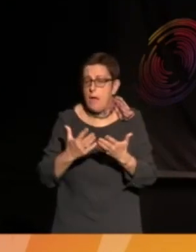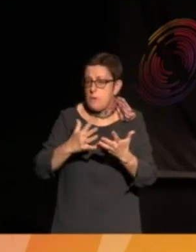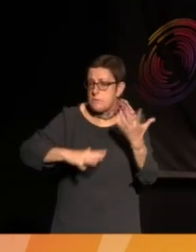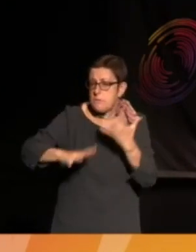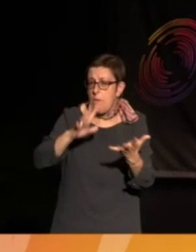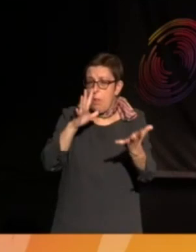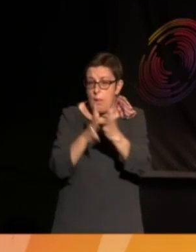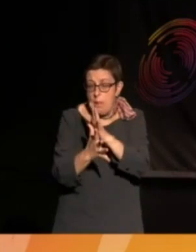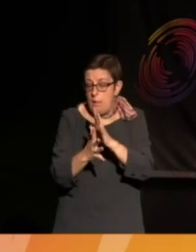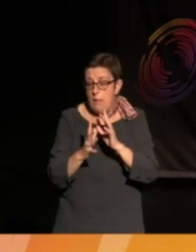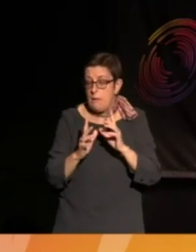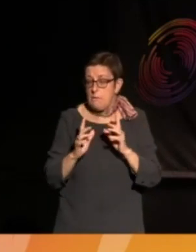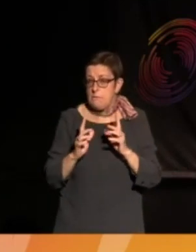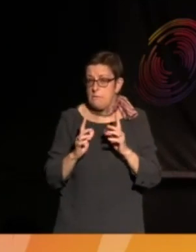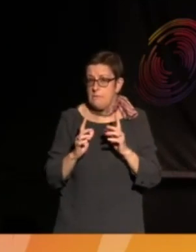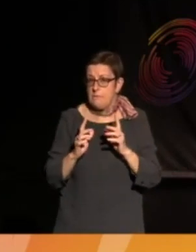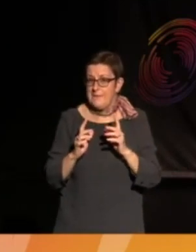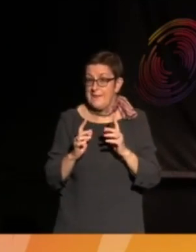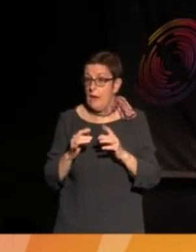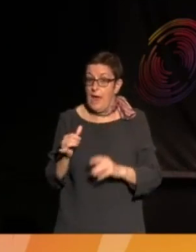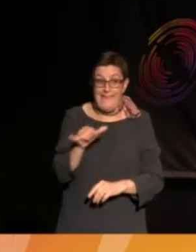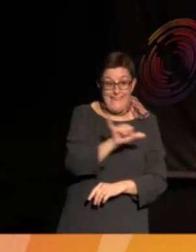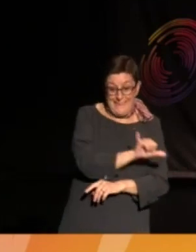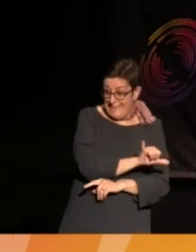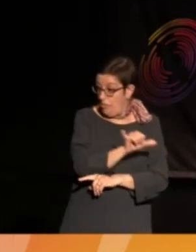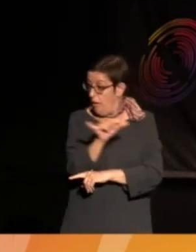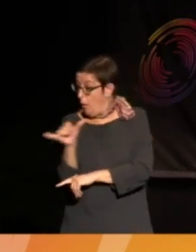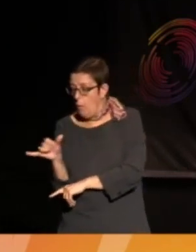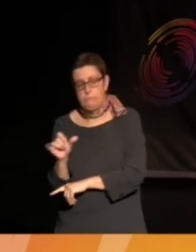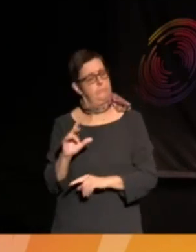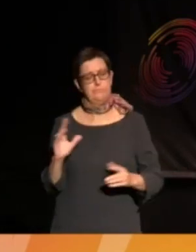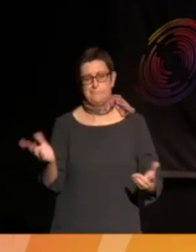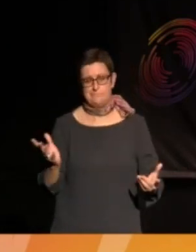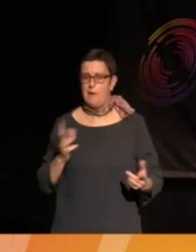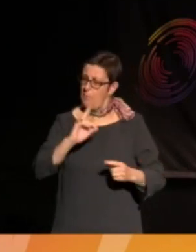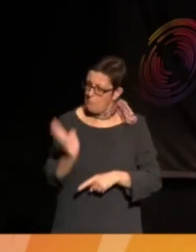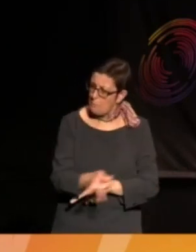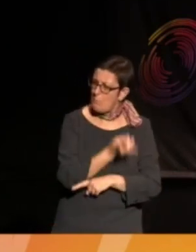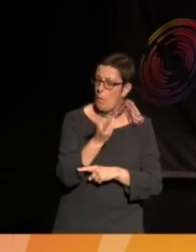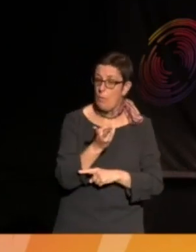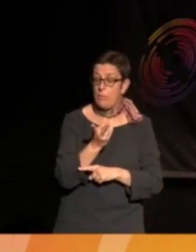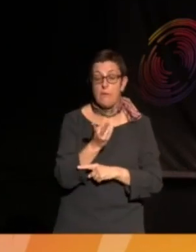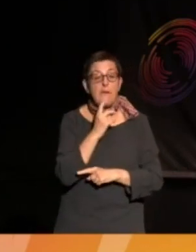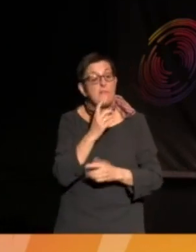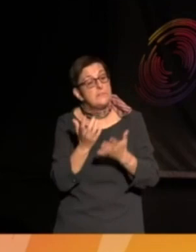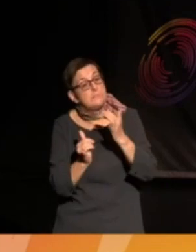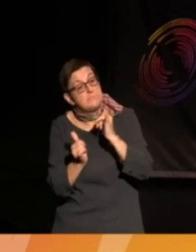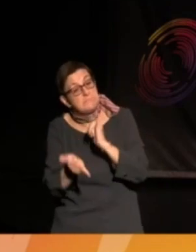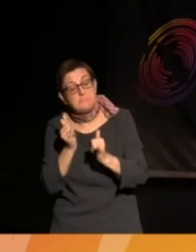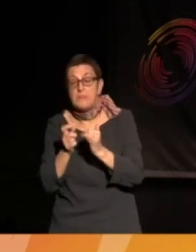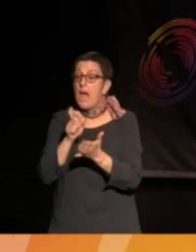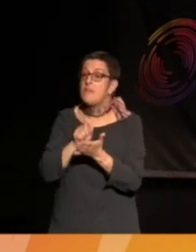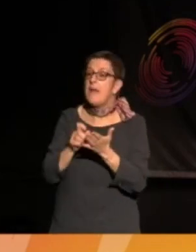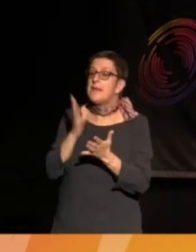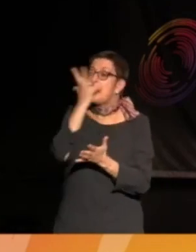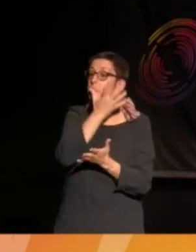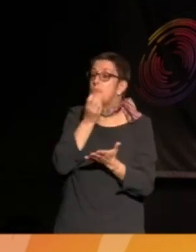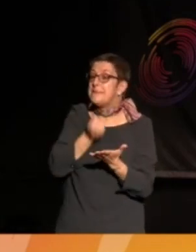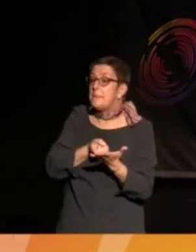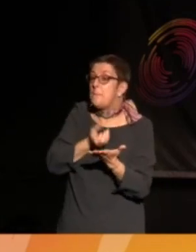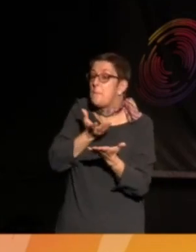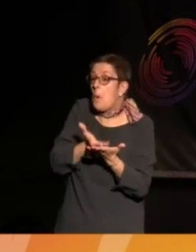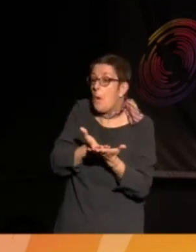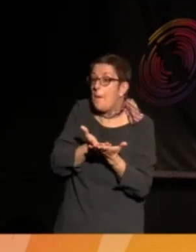It can't ever be one or the other. So, yes, I do occasionally write pretty poems that aren't about